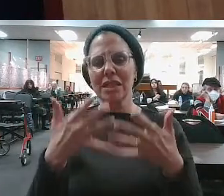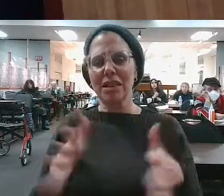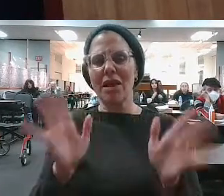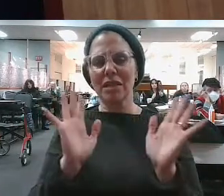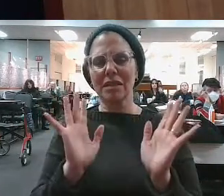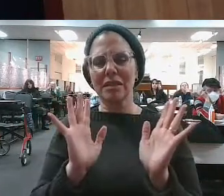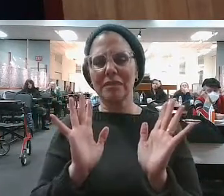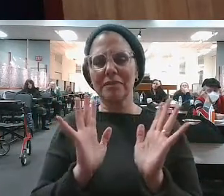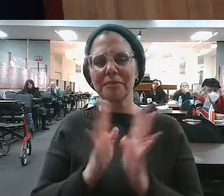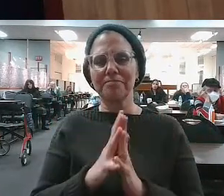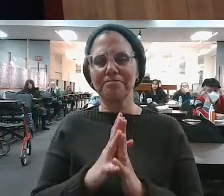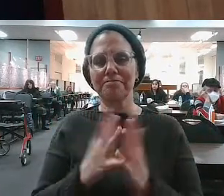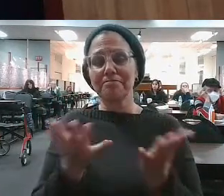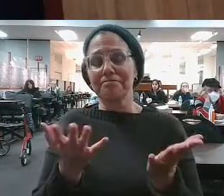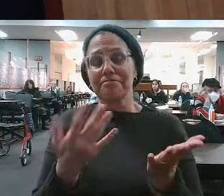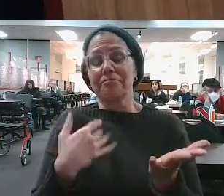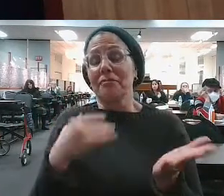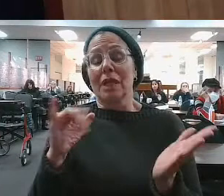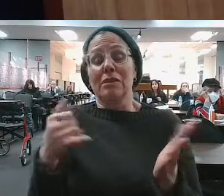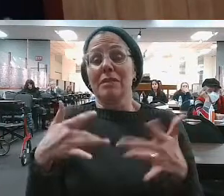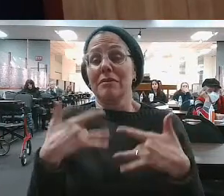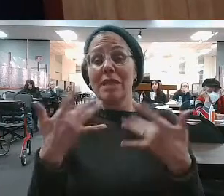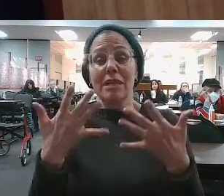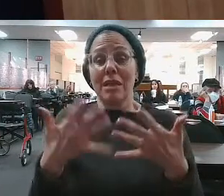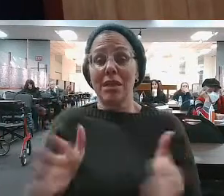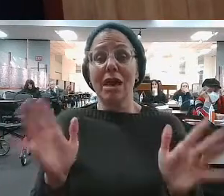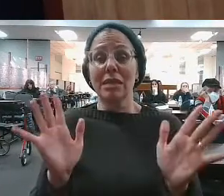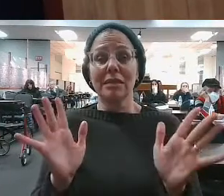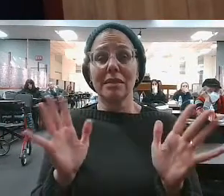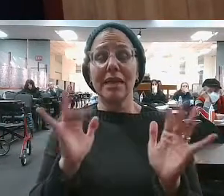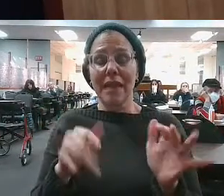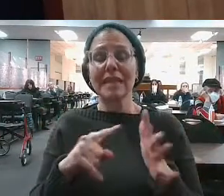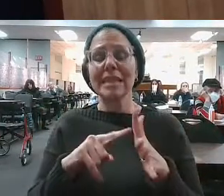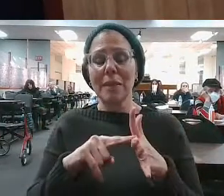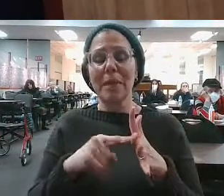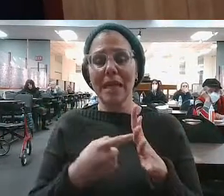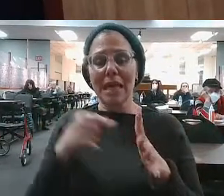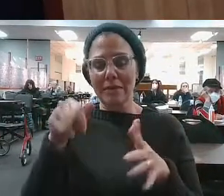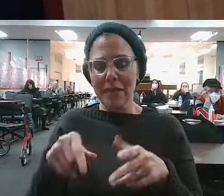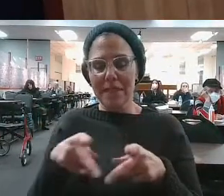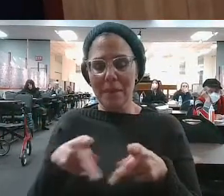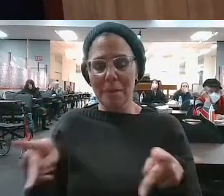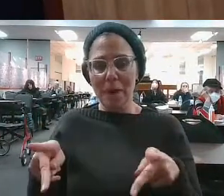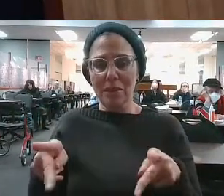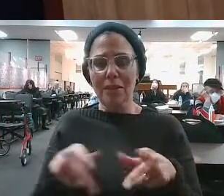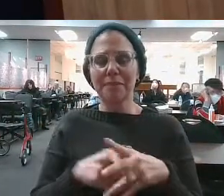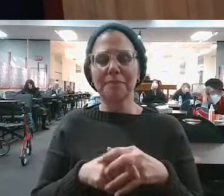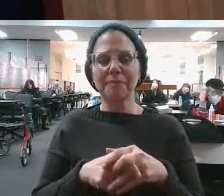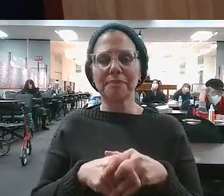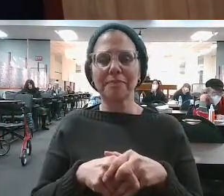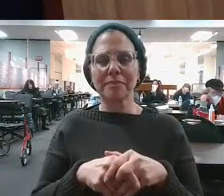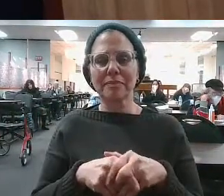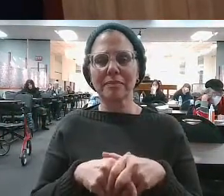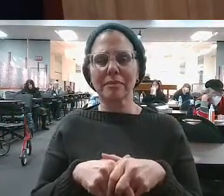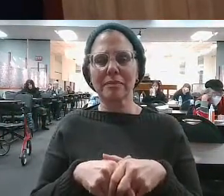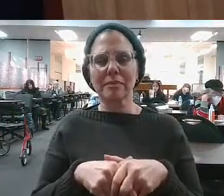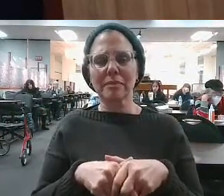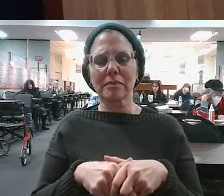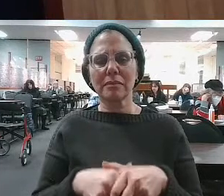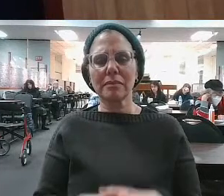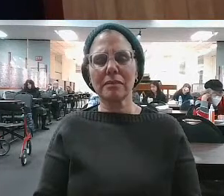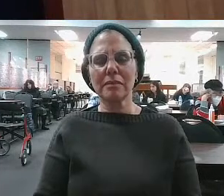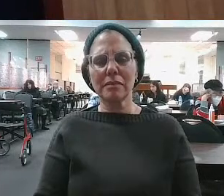lost. I just feel lost. And that's the beginning of Parshat Tetzava. So it says the Alshech in number four.